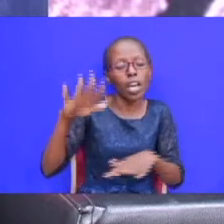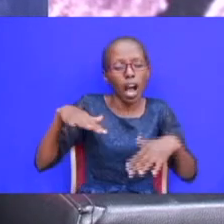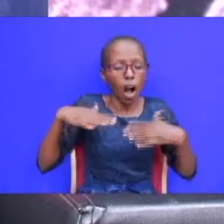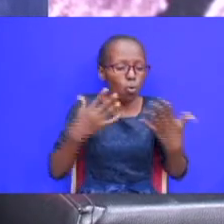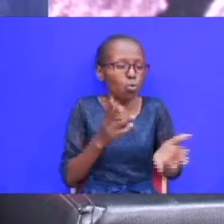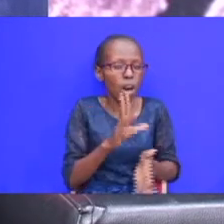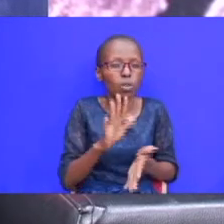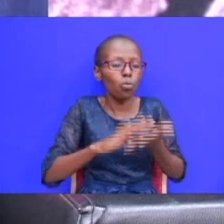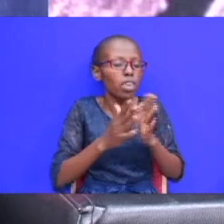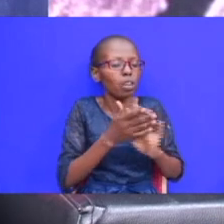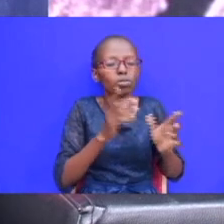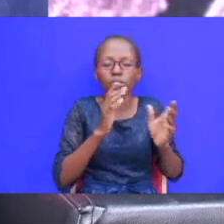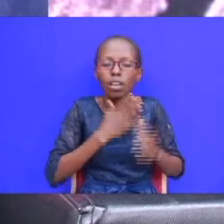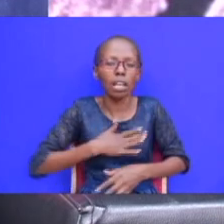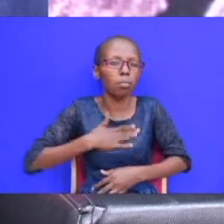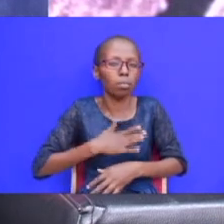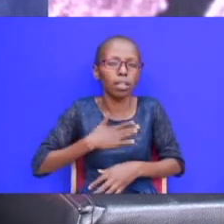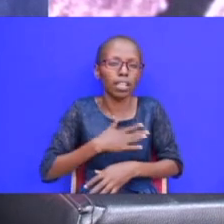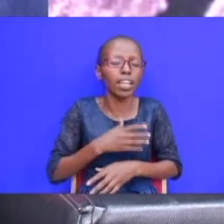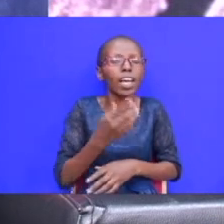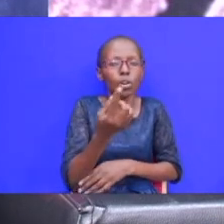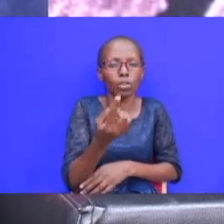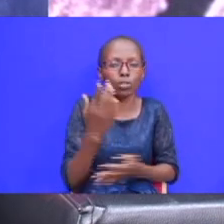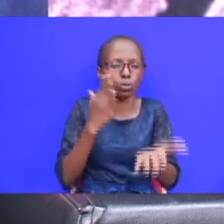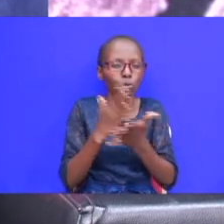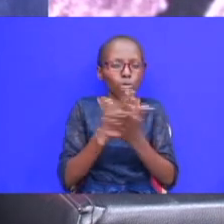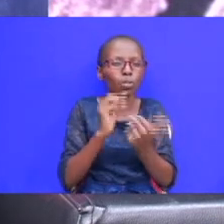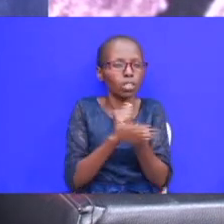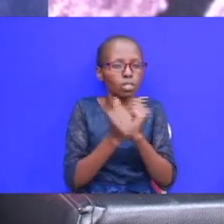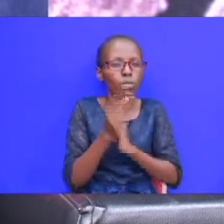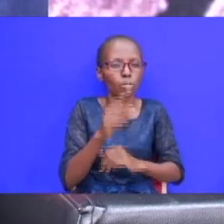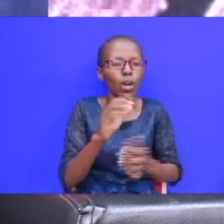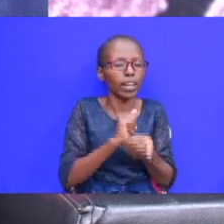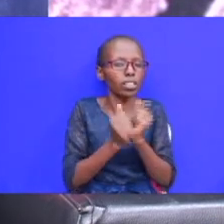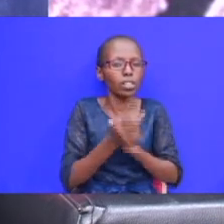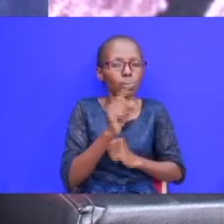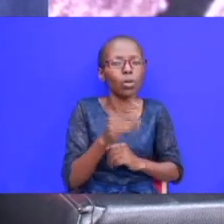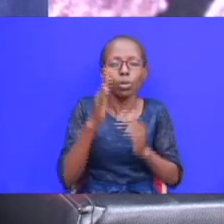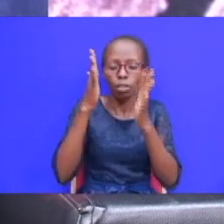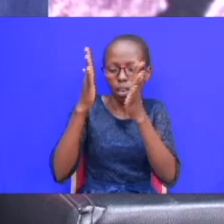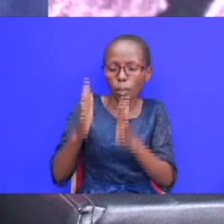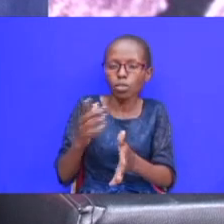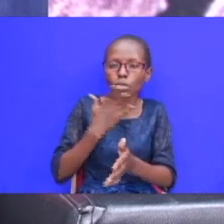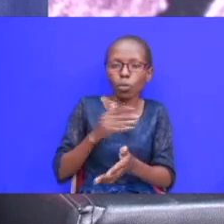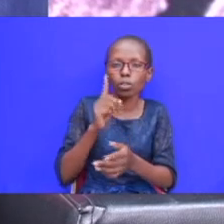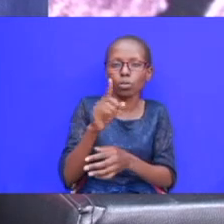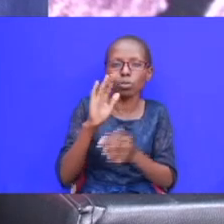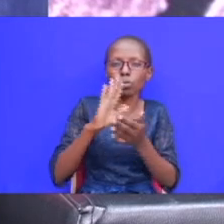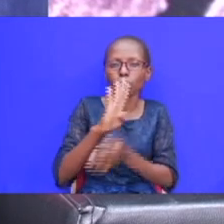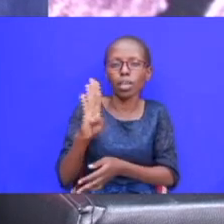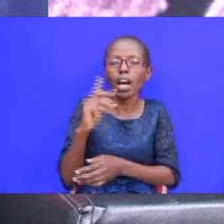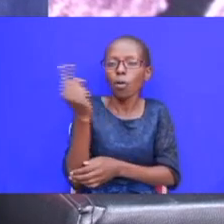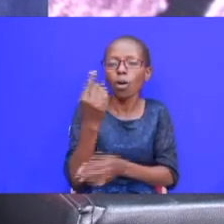without one plea and come to me he is surely able to transform you and change you into the person that he wants you to be our